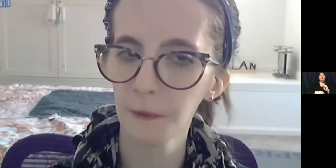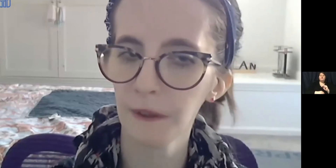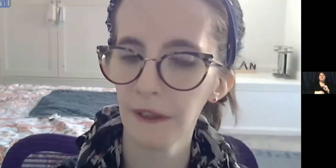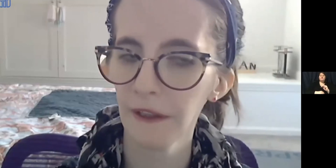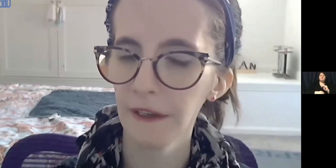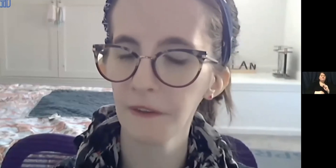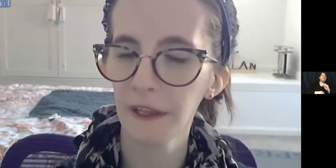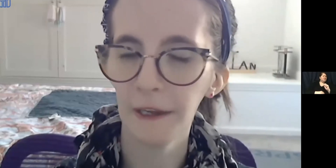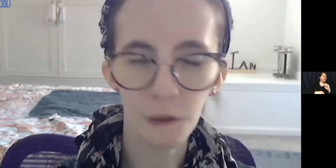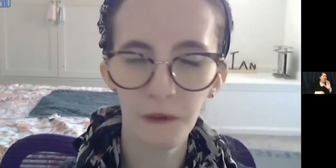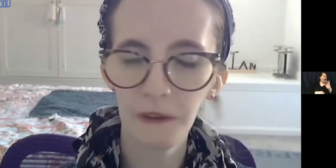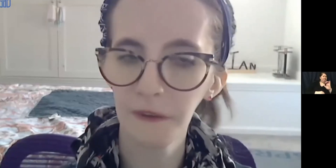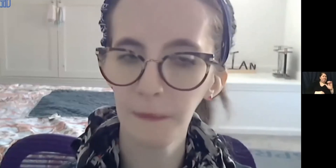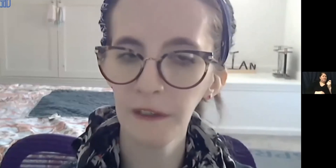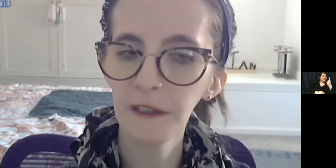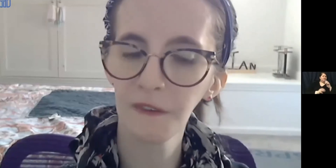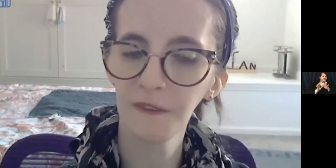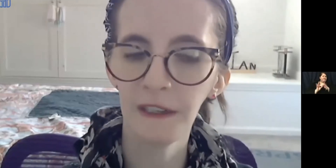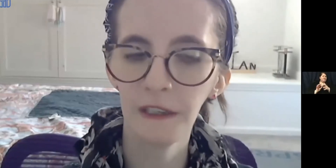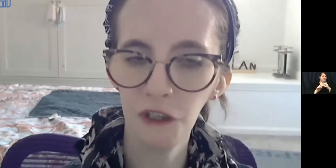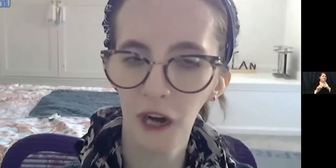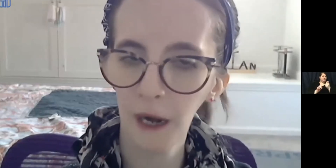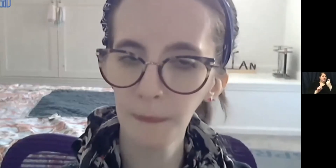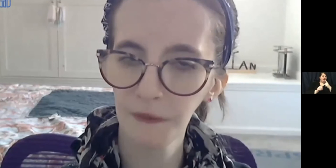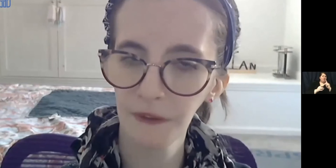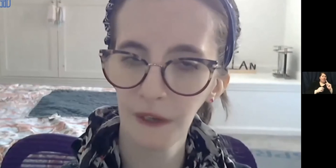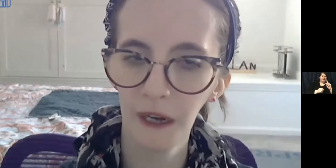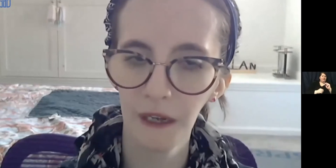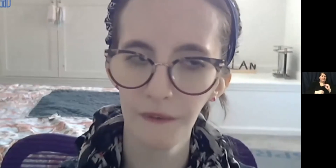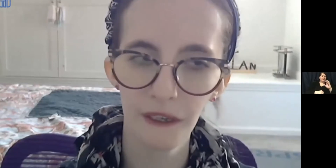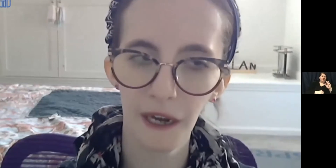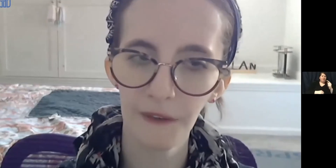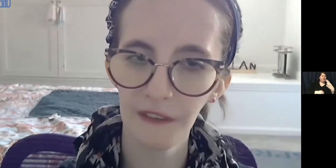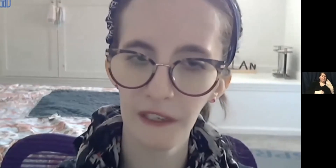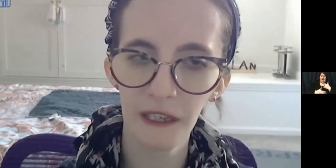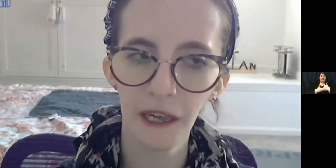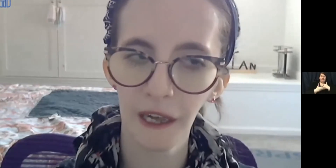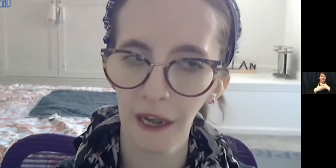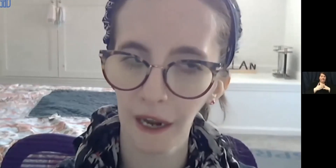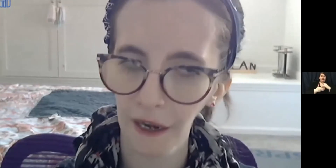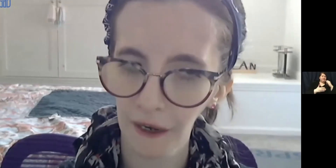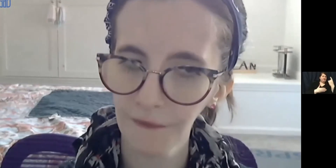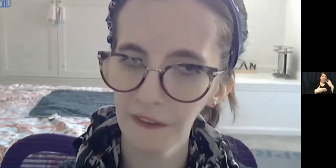adults with intellectual disabilities find jobs. I feel confident